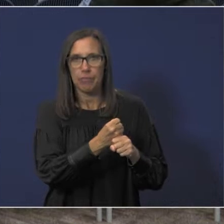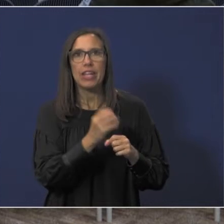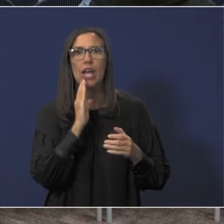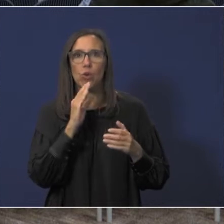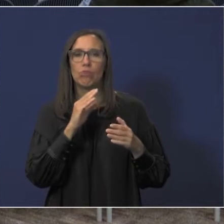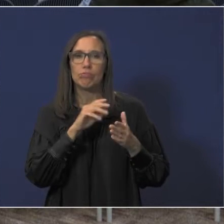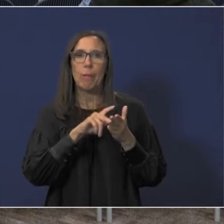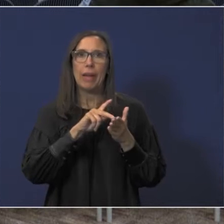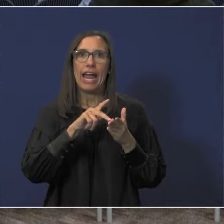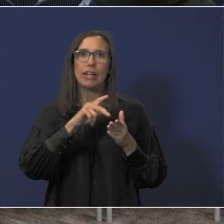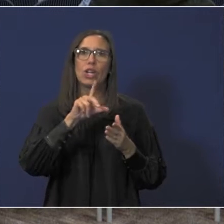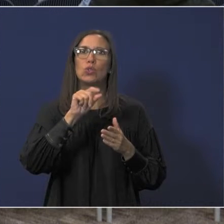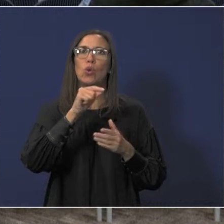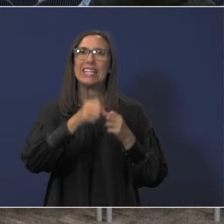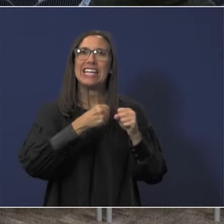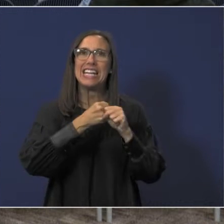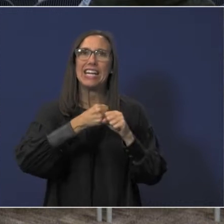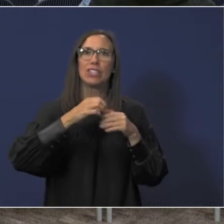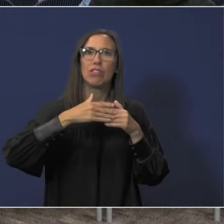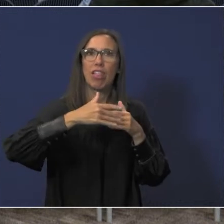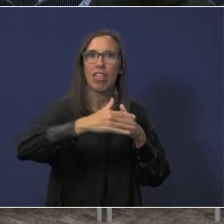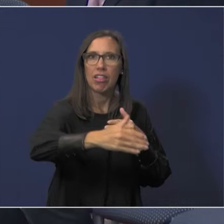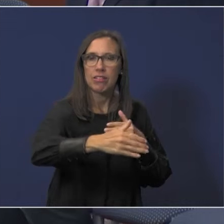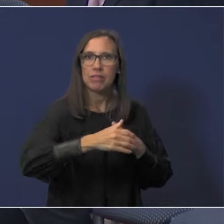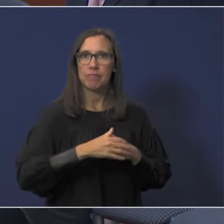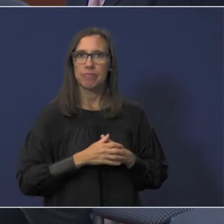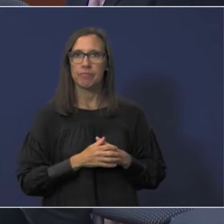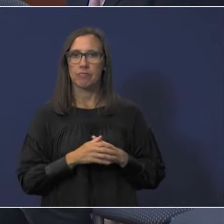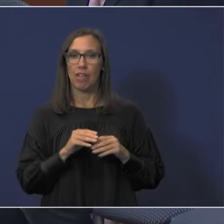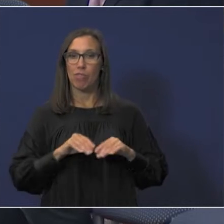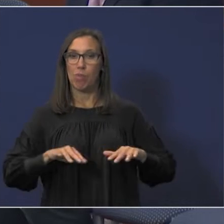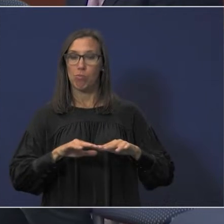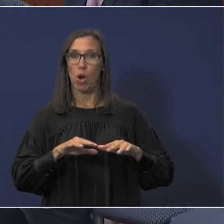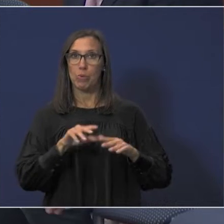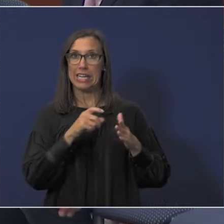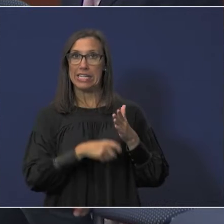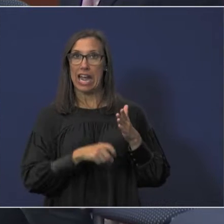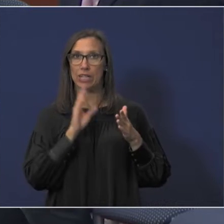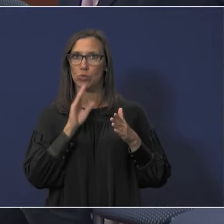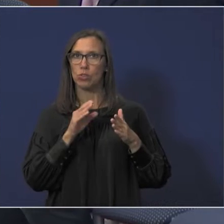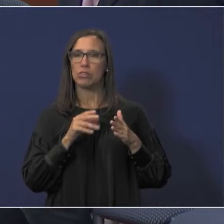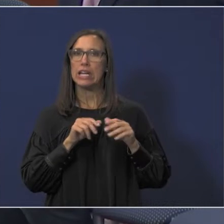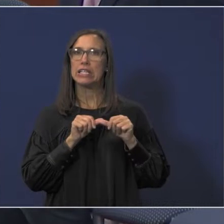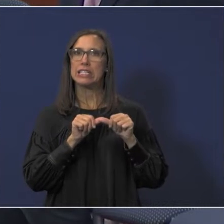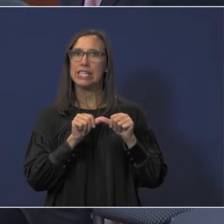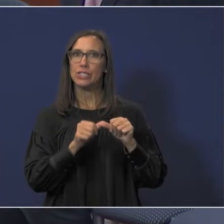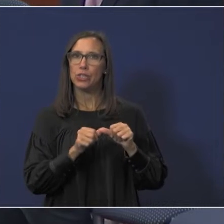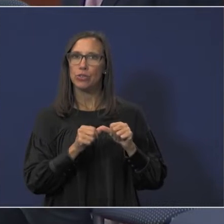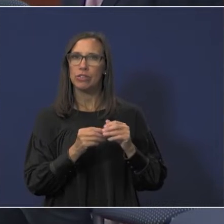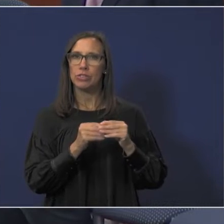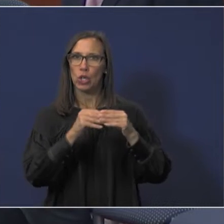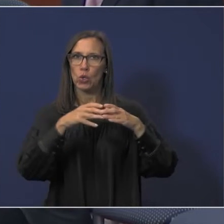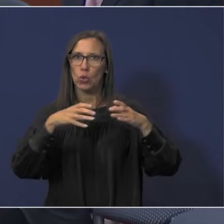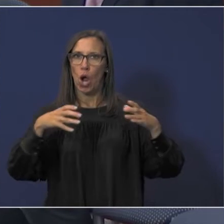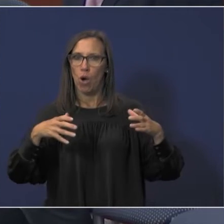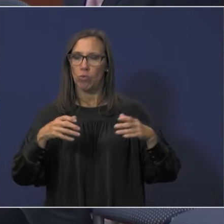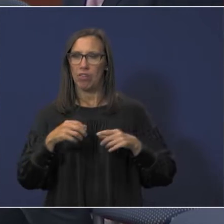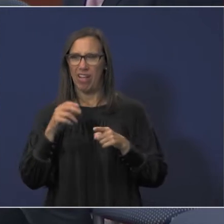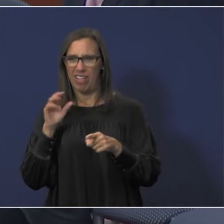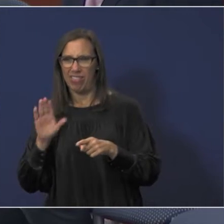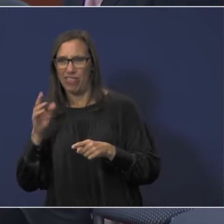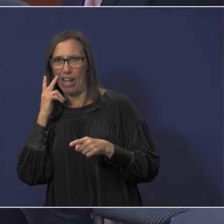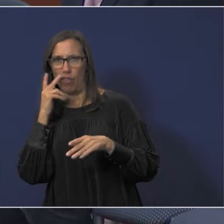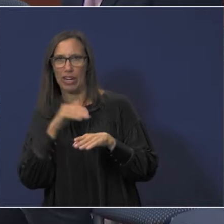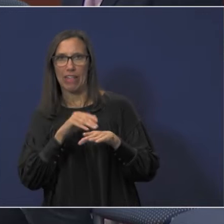it'll be paid out over the next 20 plus years in which the property tax base will continue to grow. So they're looking at our long-term debt compared